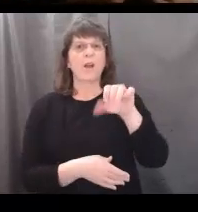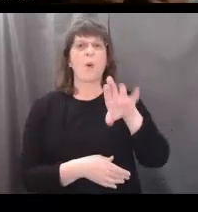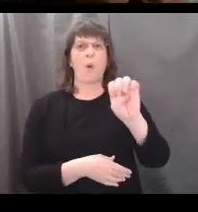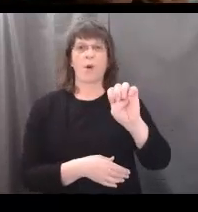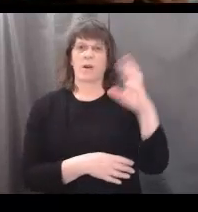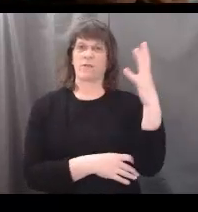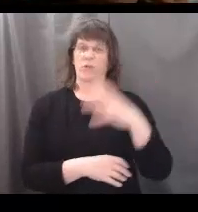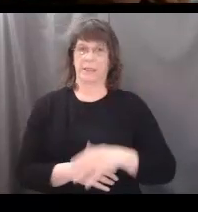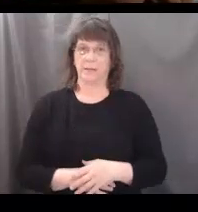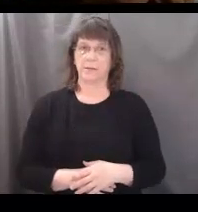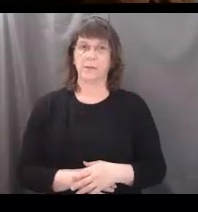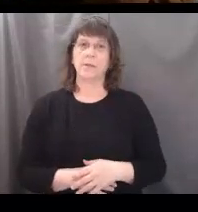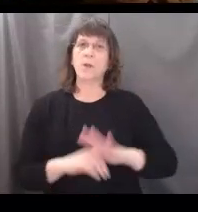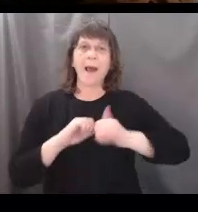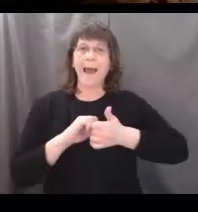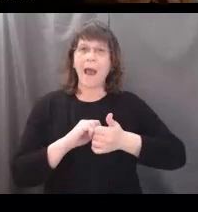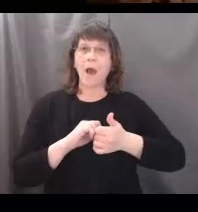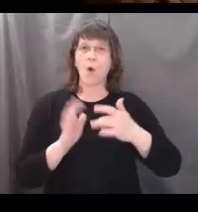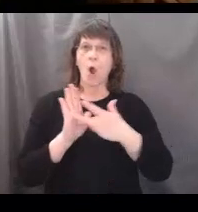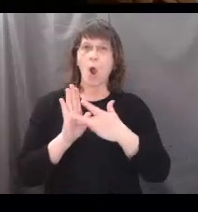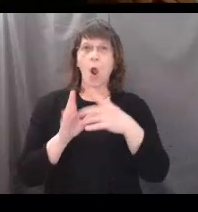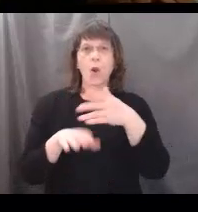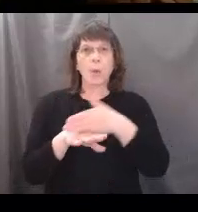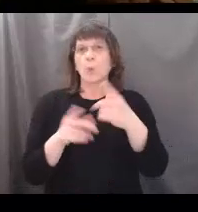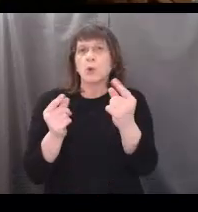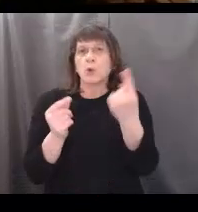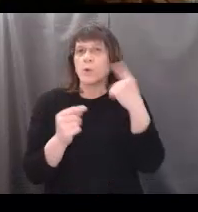How do you think the heartwood might help the tree?